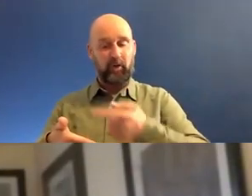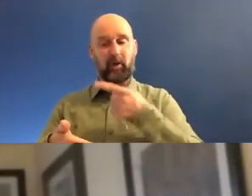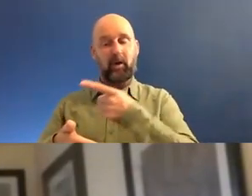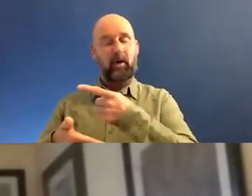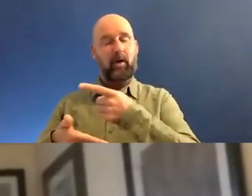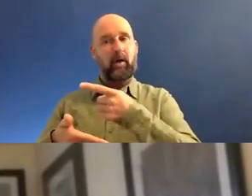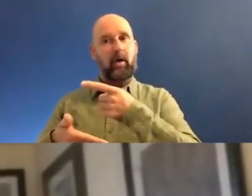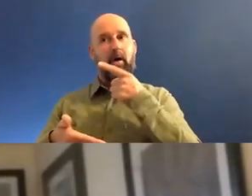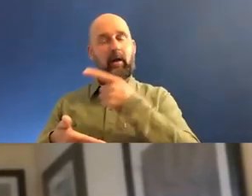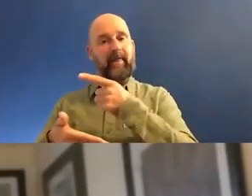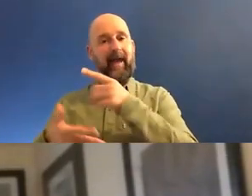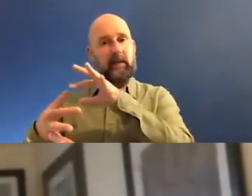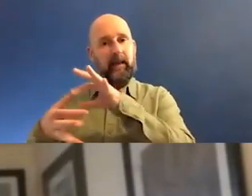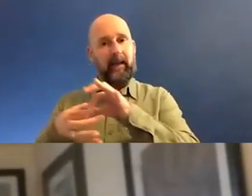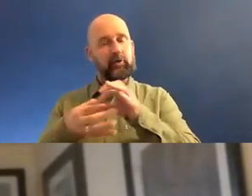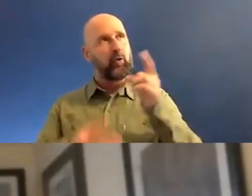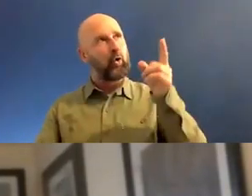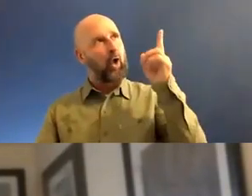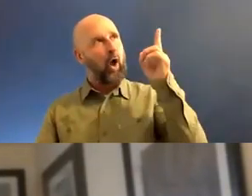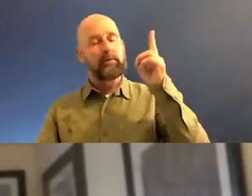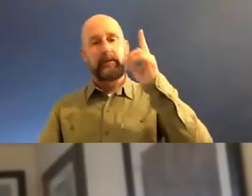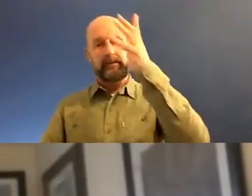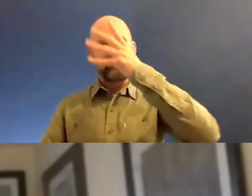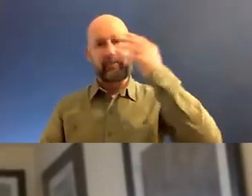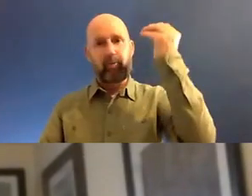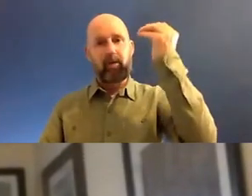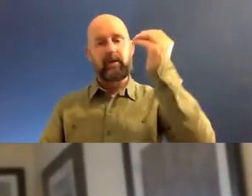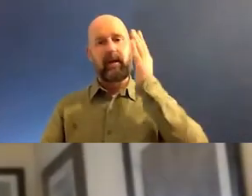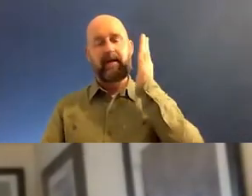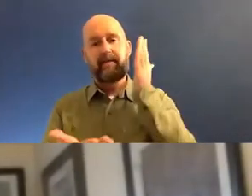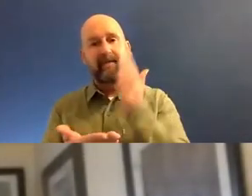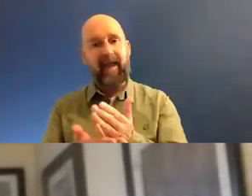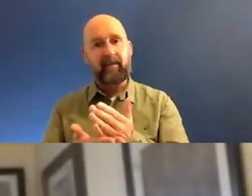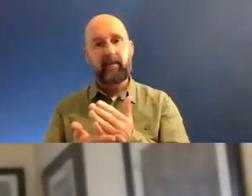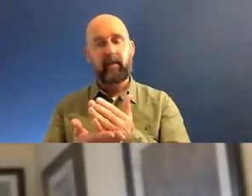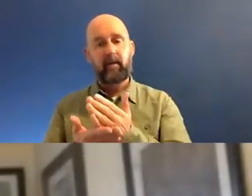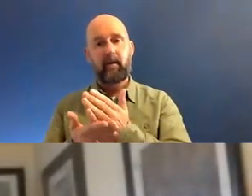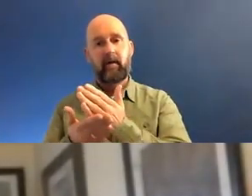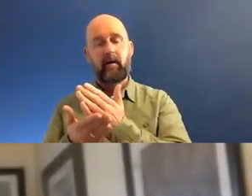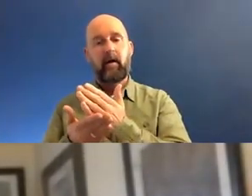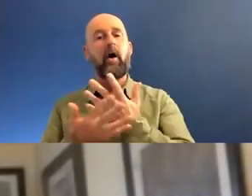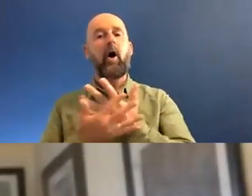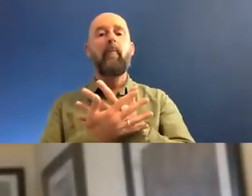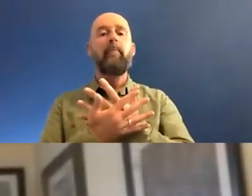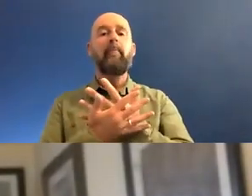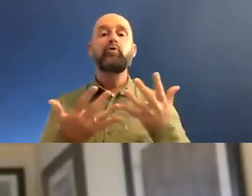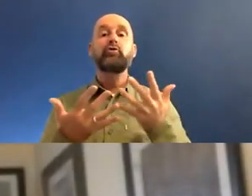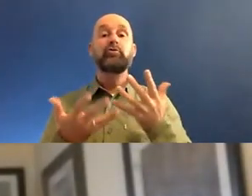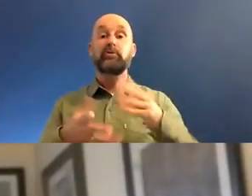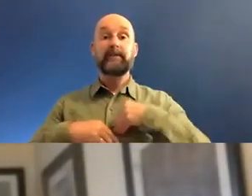in, in, in God and, and spirit and faith. And my experience was that most people take it for granted.